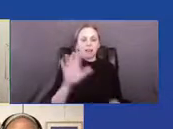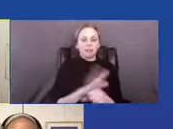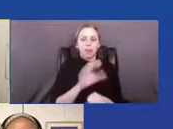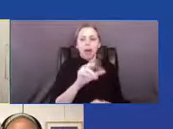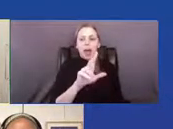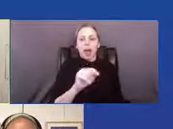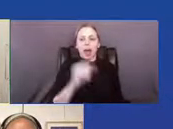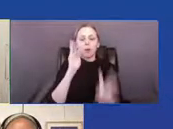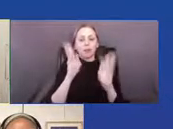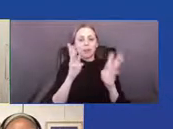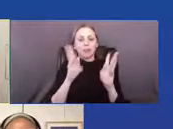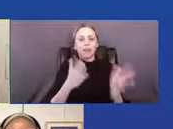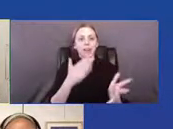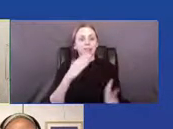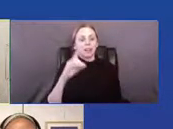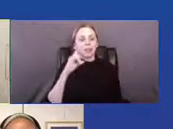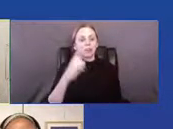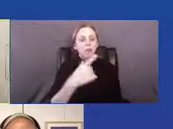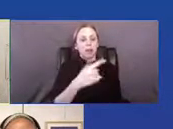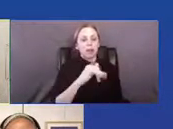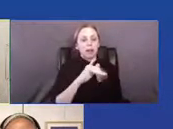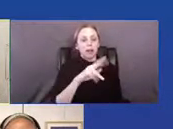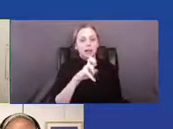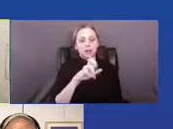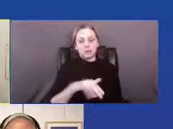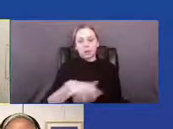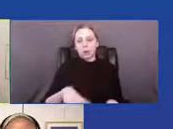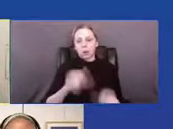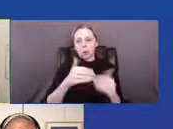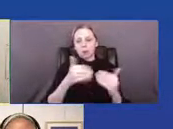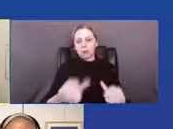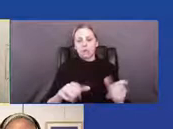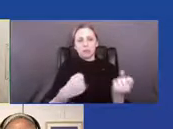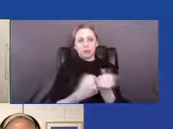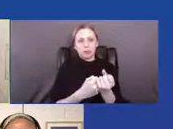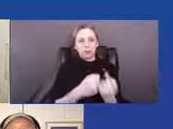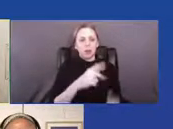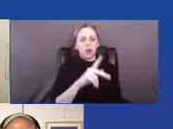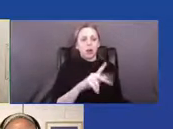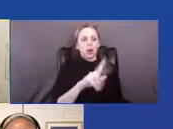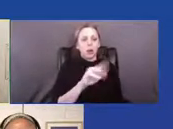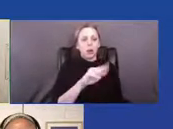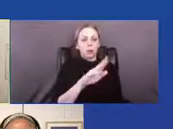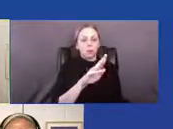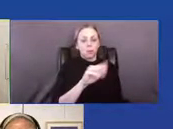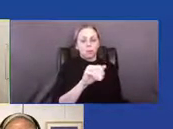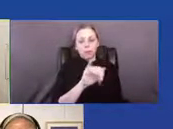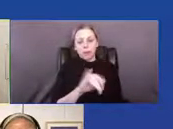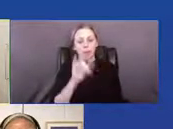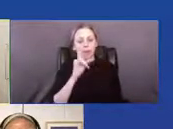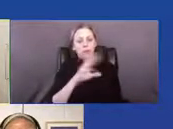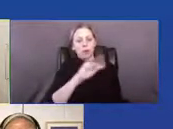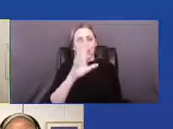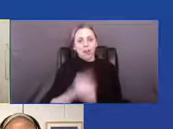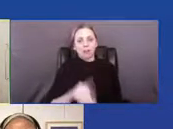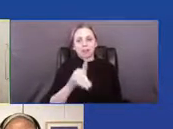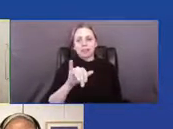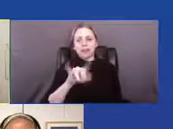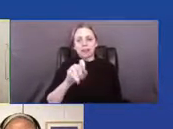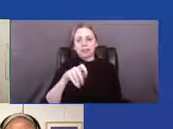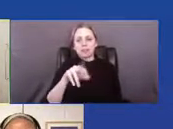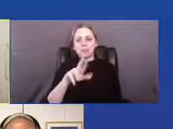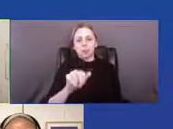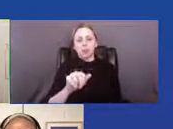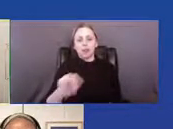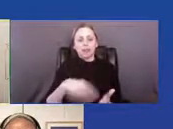A big thank you to Gibney, our host-level sponsor, Kumbay Center for African and Diaspora Dance, Dance